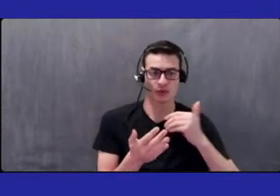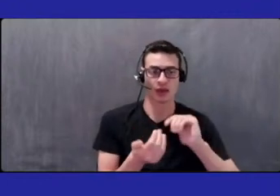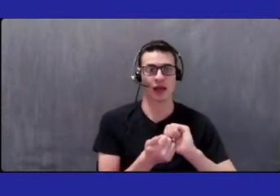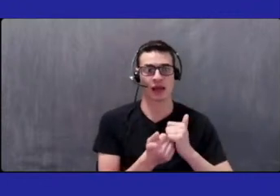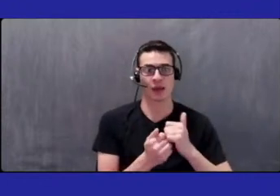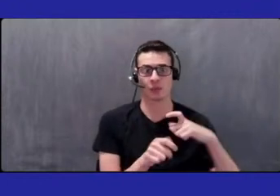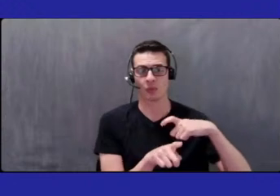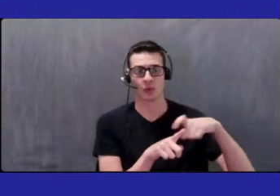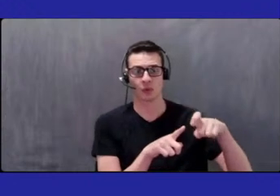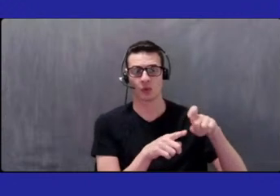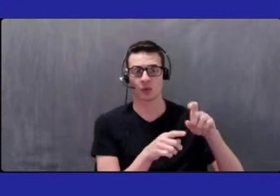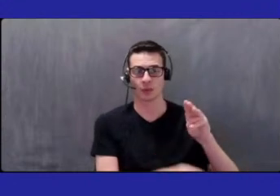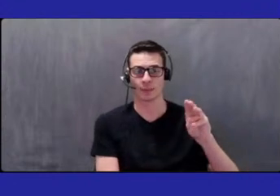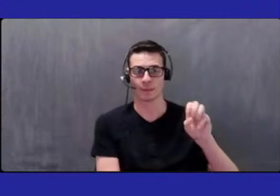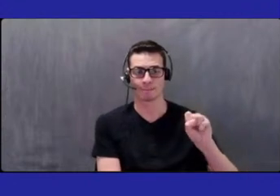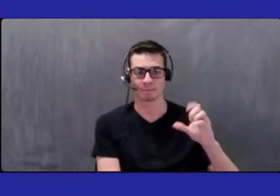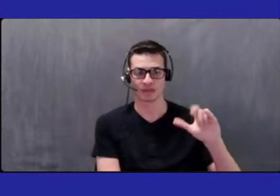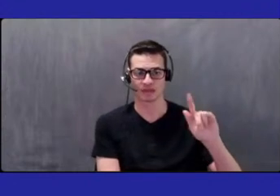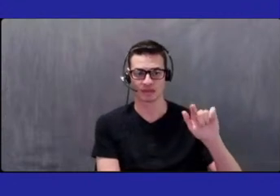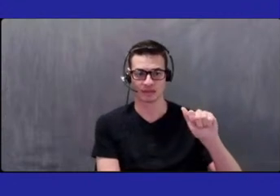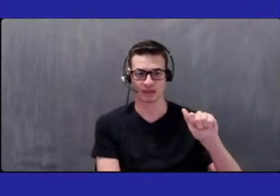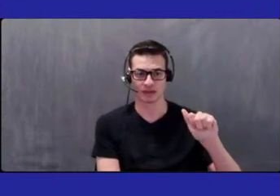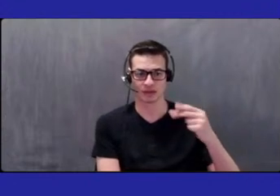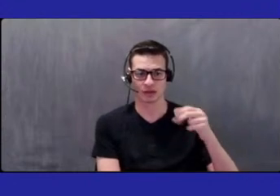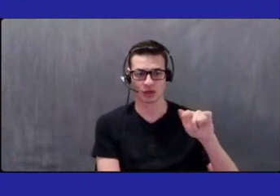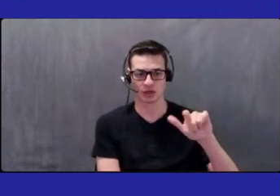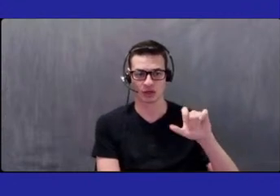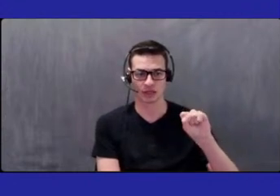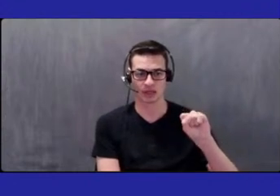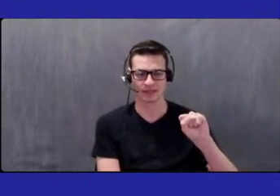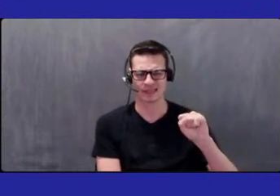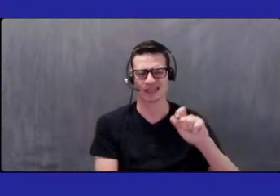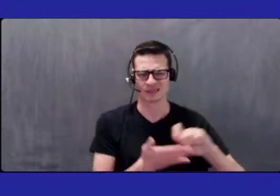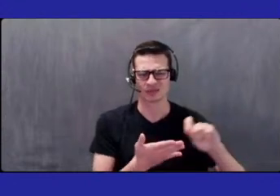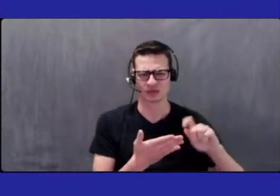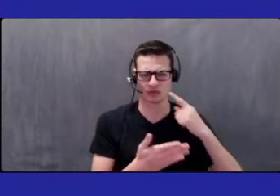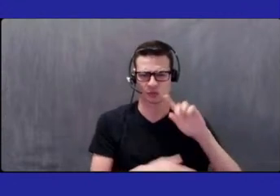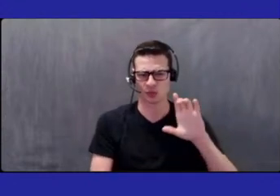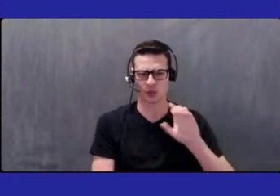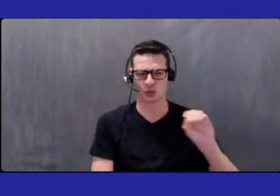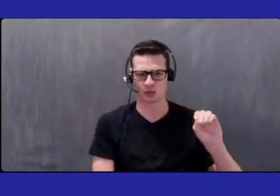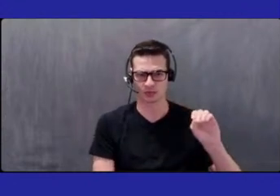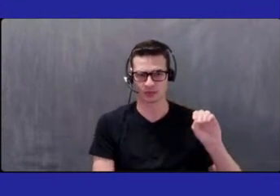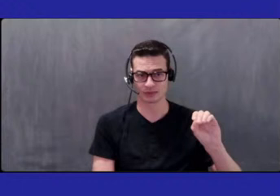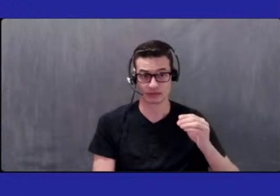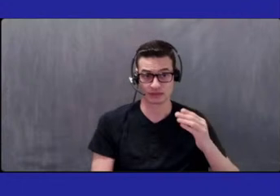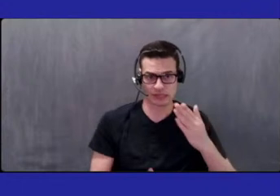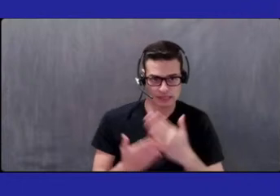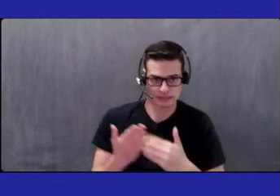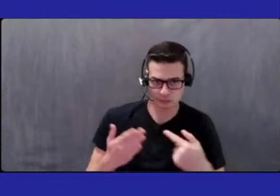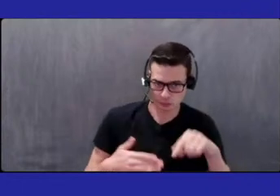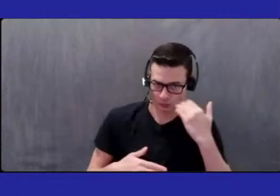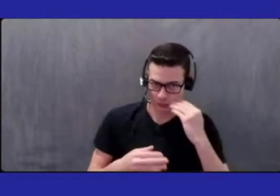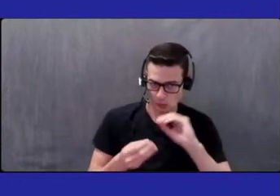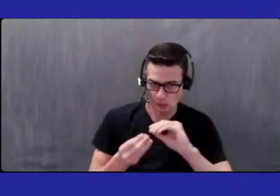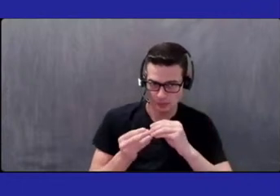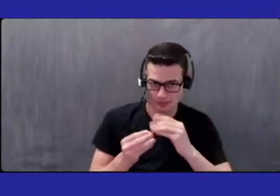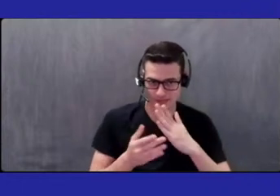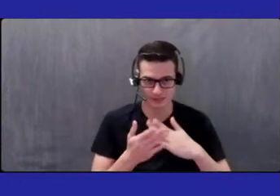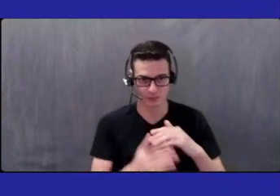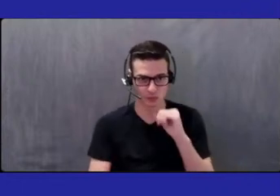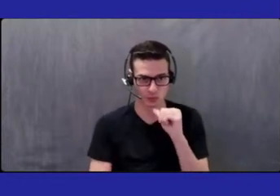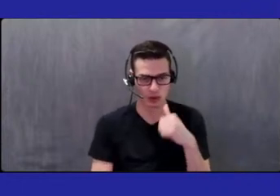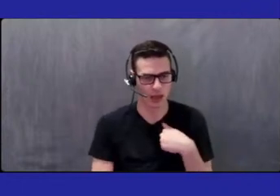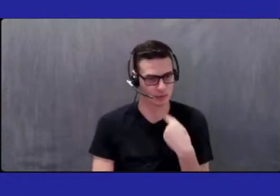Kalithia Herkley, Secretary to the Corporation at, some of you have the numbers and some of you don't, so let me give it to you.